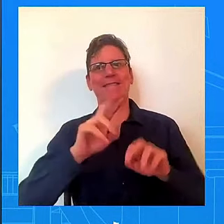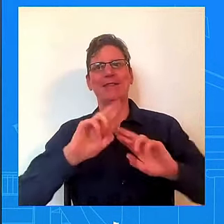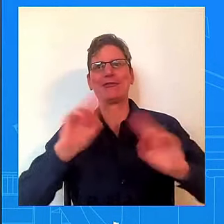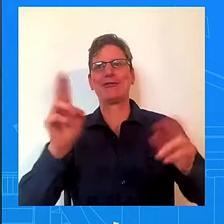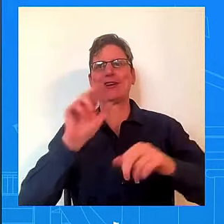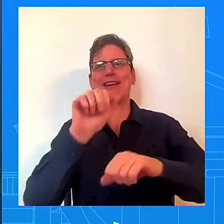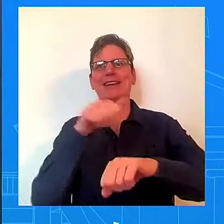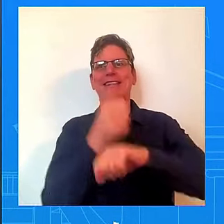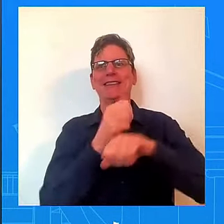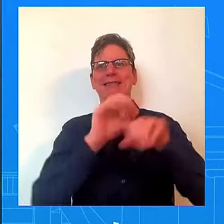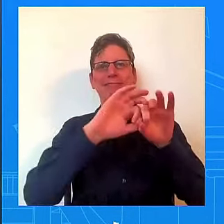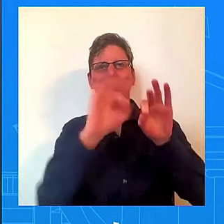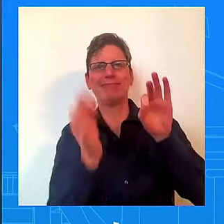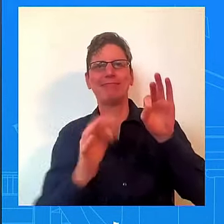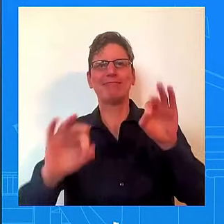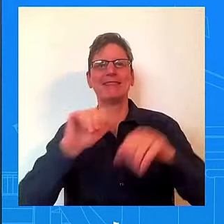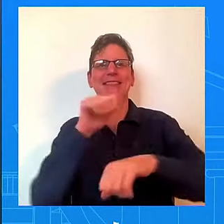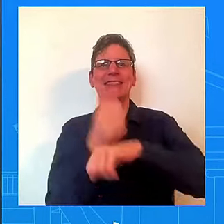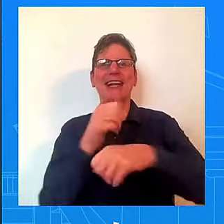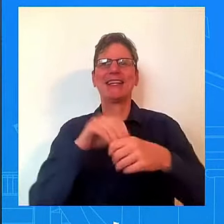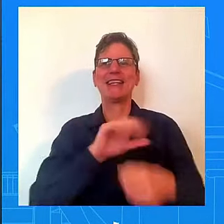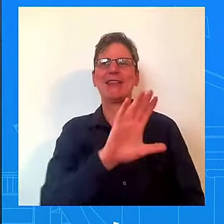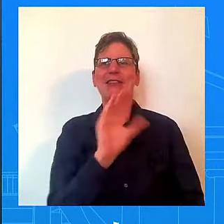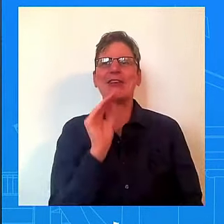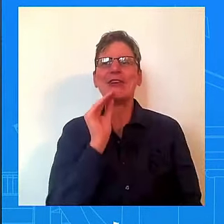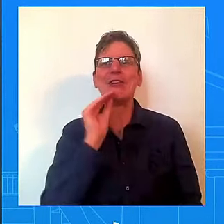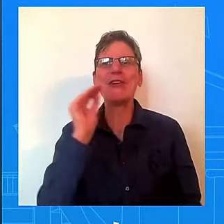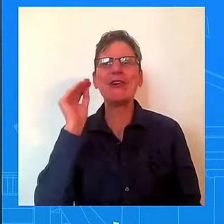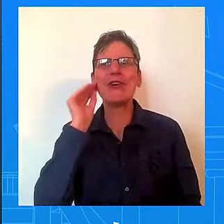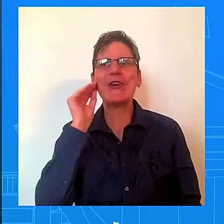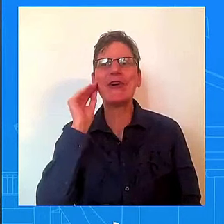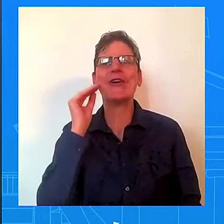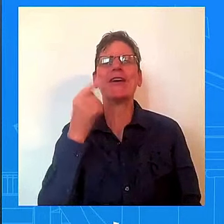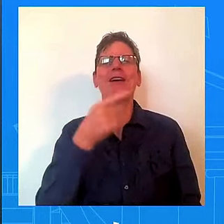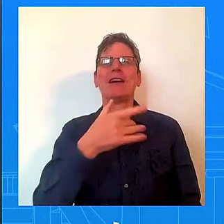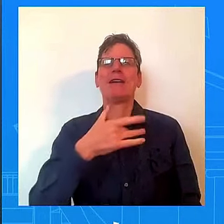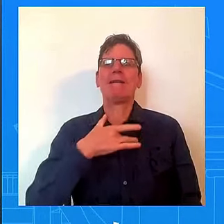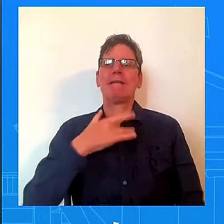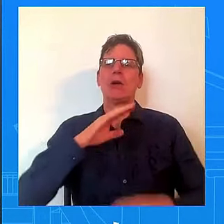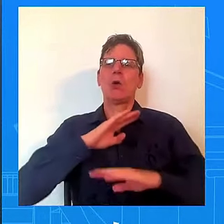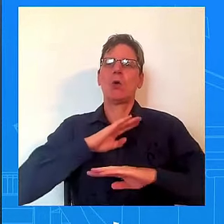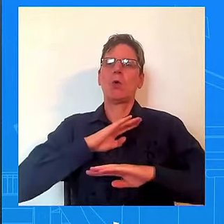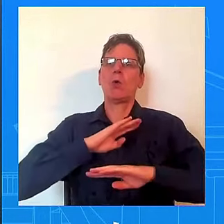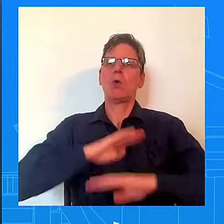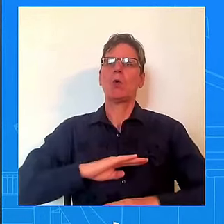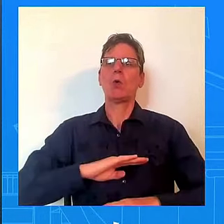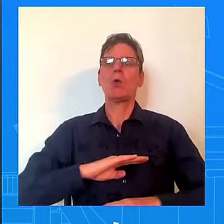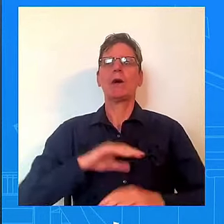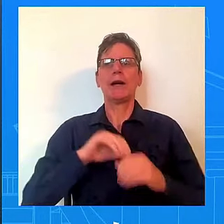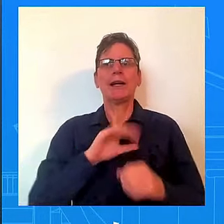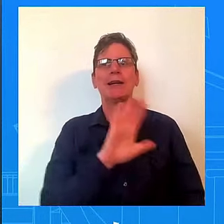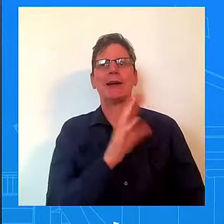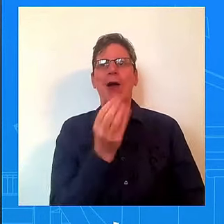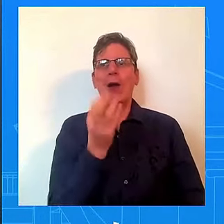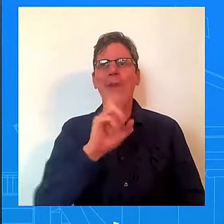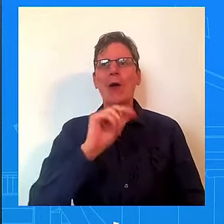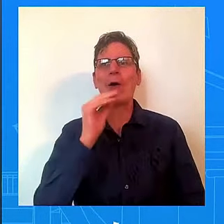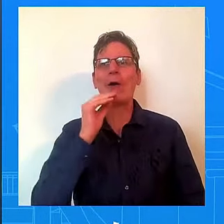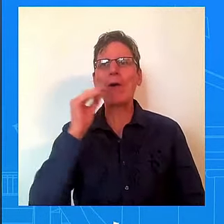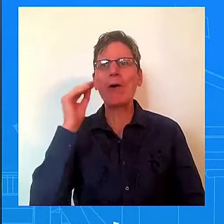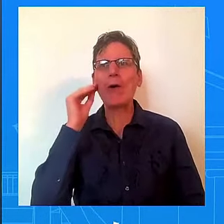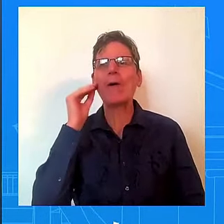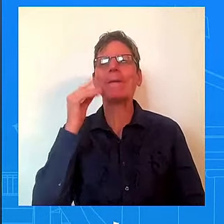-speed internet is like water. It's an essential public good that should be affordable and accessible to everyone.